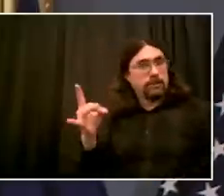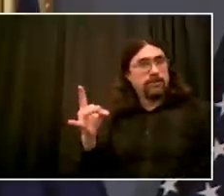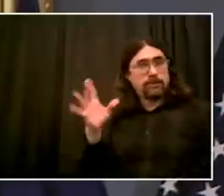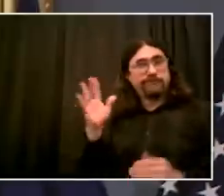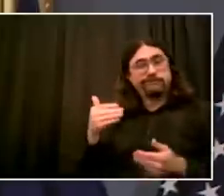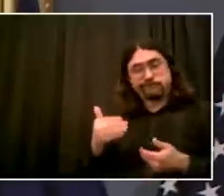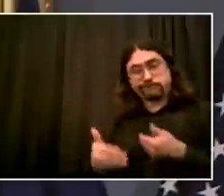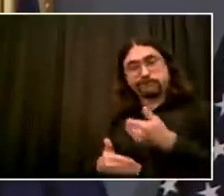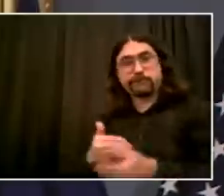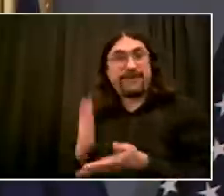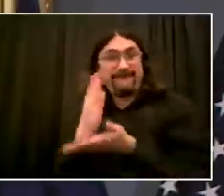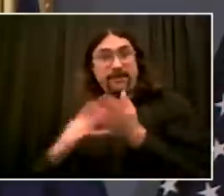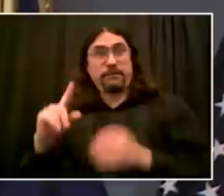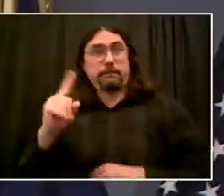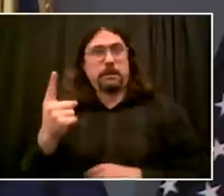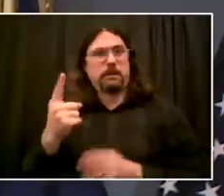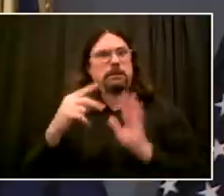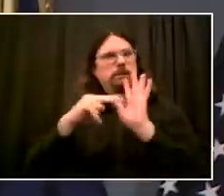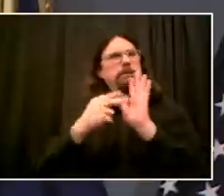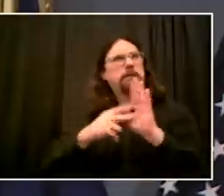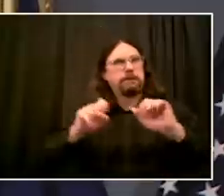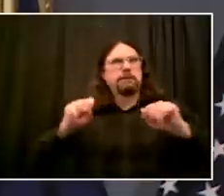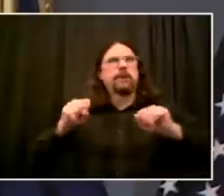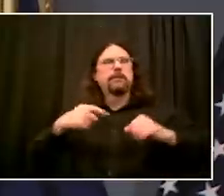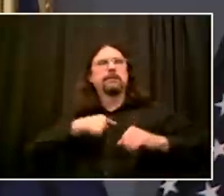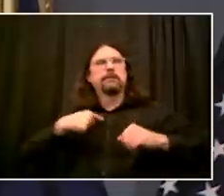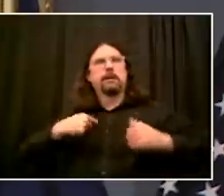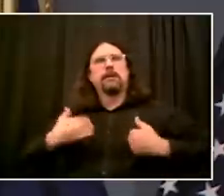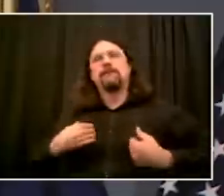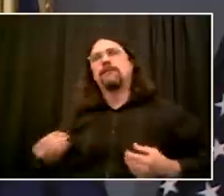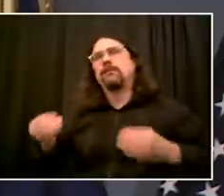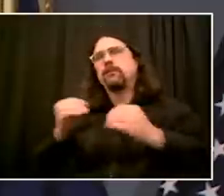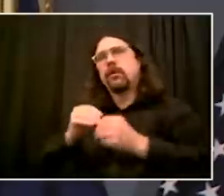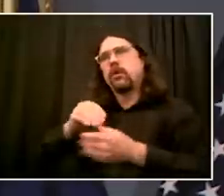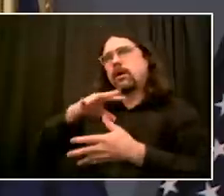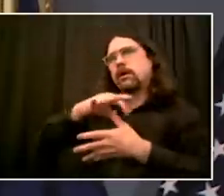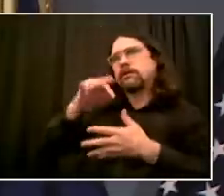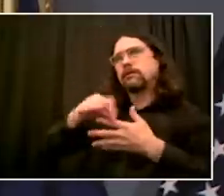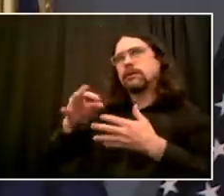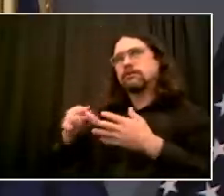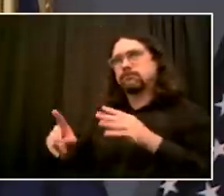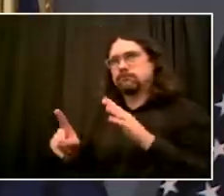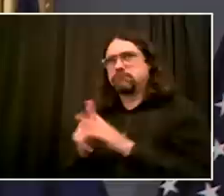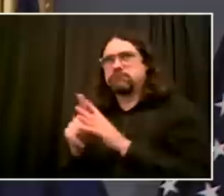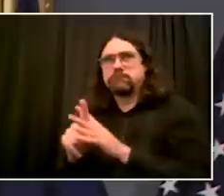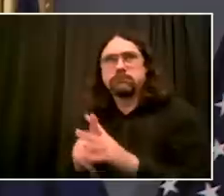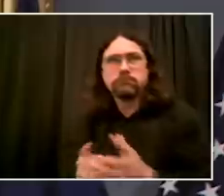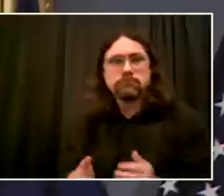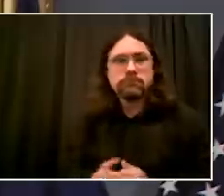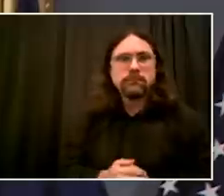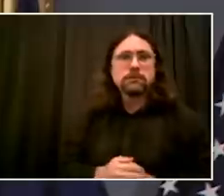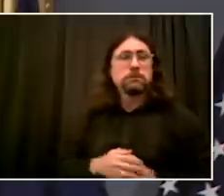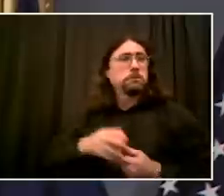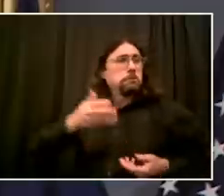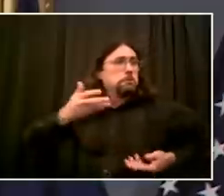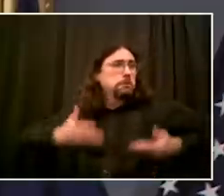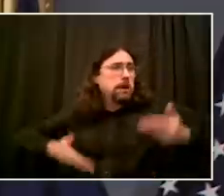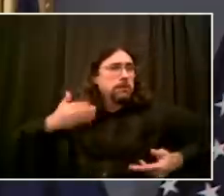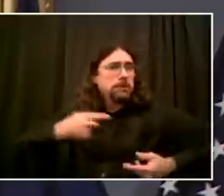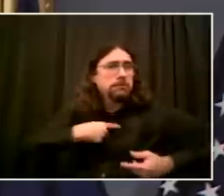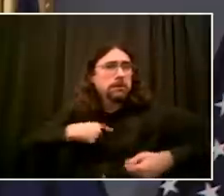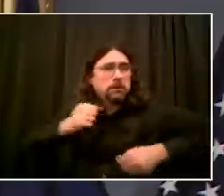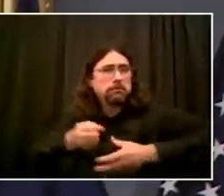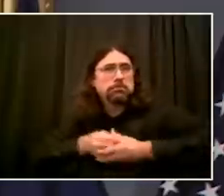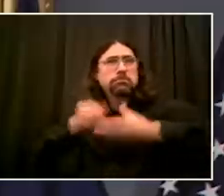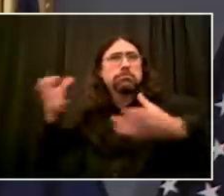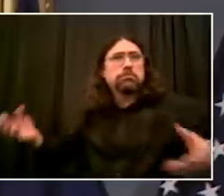I know the city council is saying, can we find an alternative? We also want to see if there's a way to find an alternative. We don't have it yet, Todd, but we're going to work on it because our